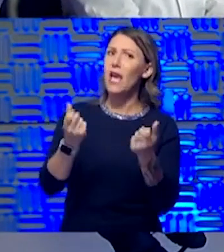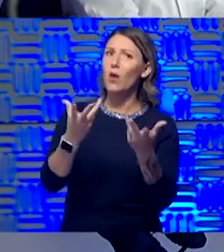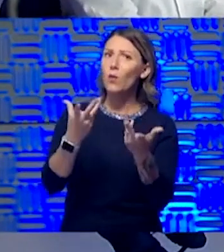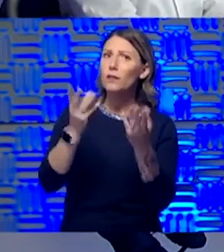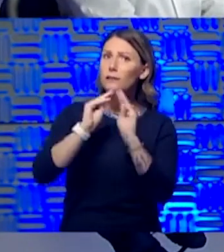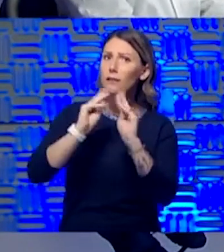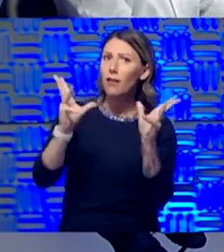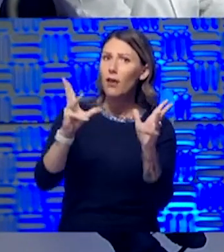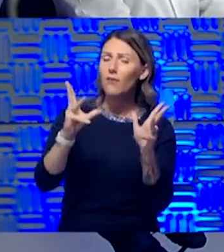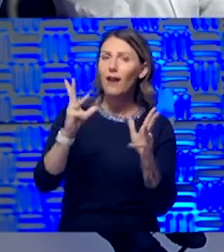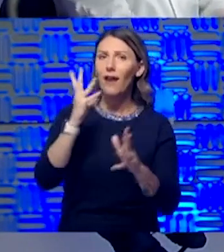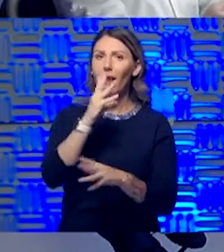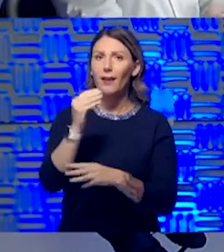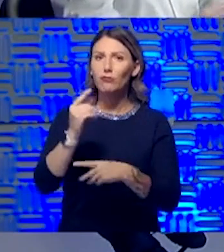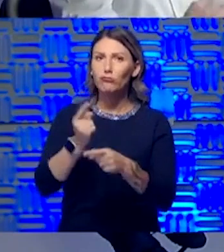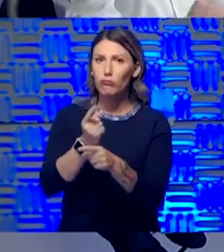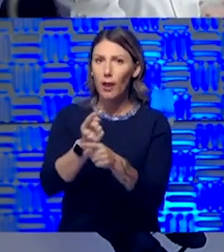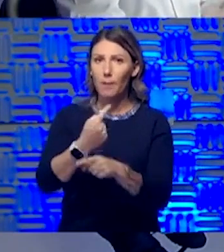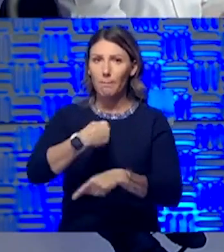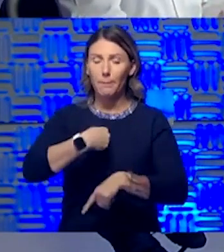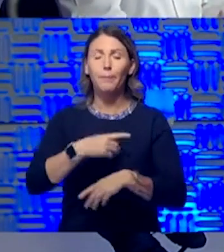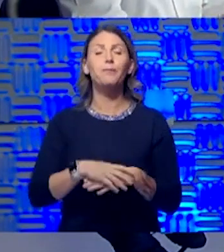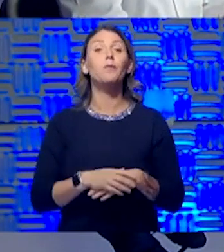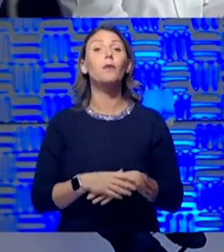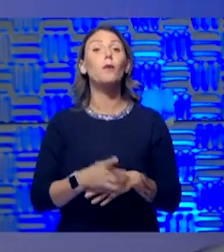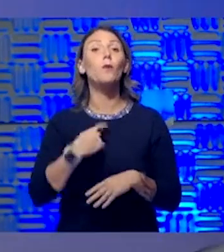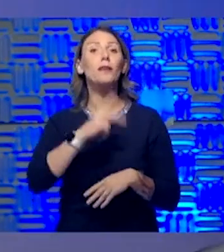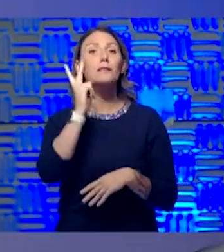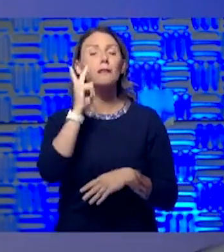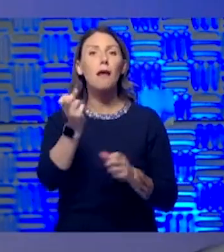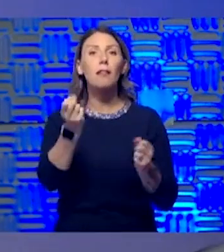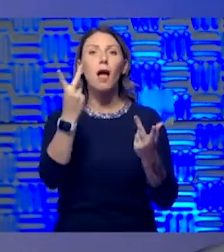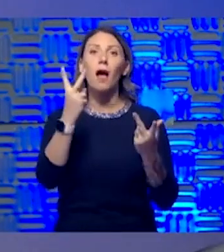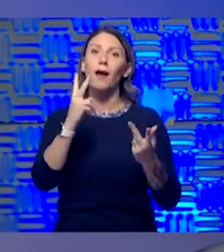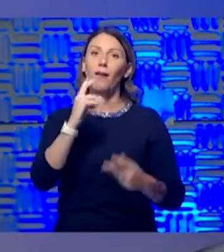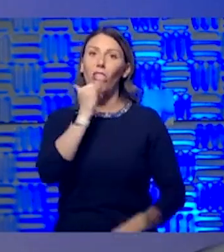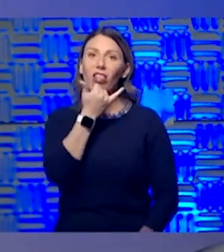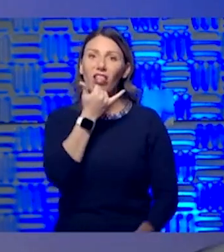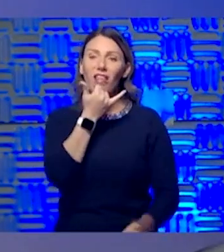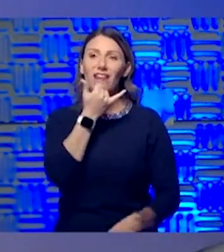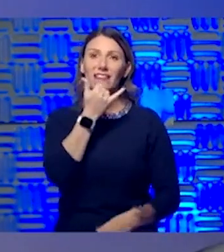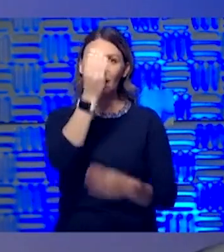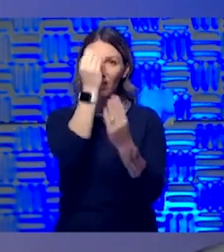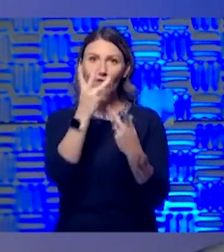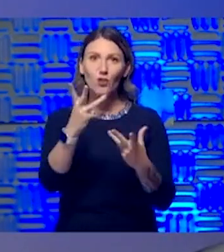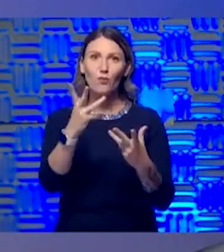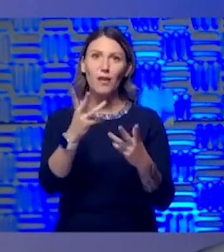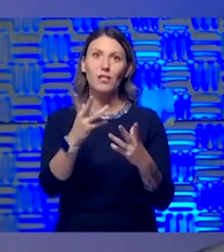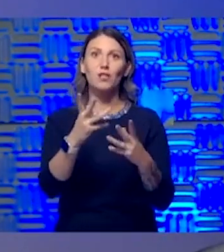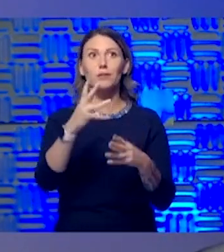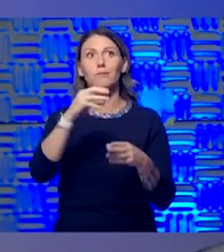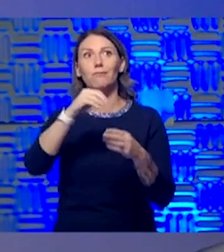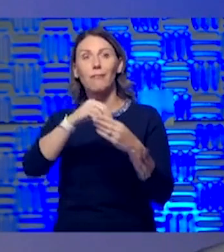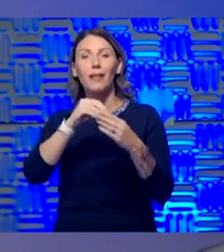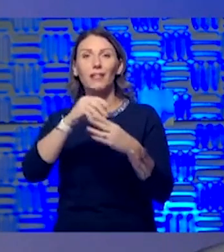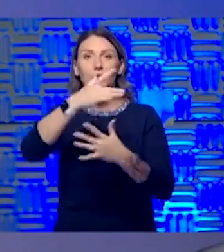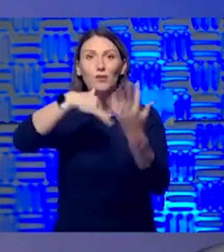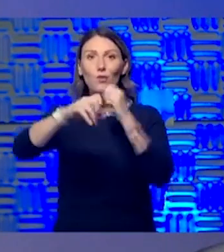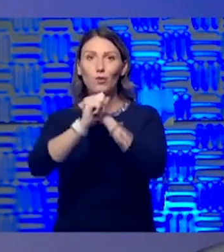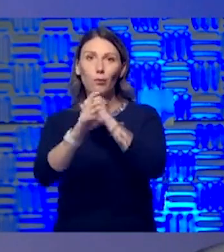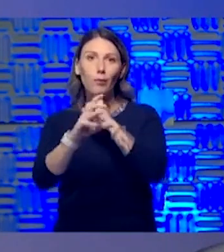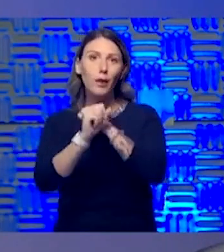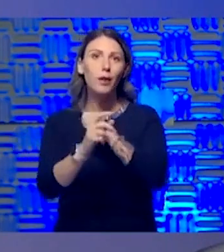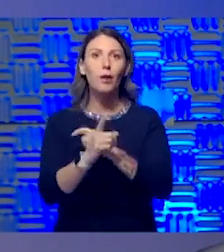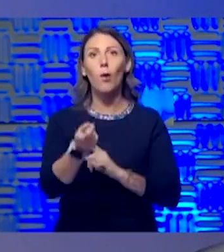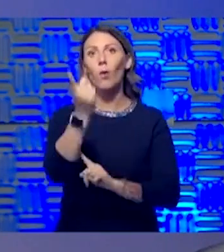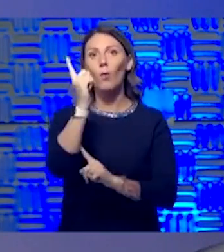correct me, you know, we see a lot of misinformation in social media. And one time it was, well, if you have